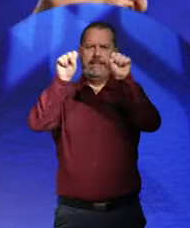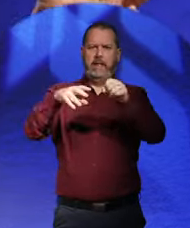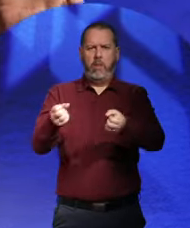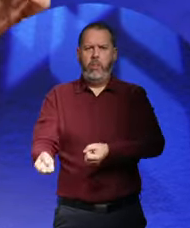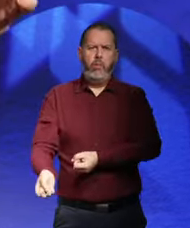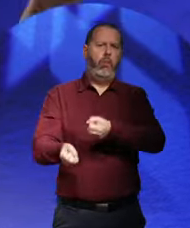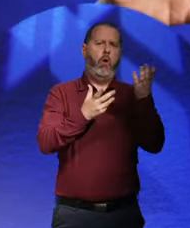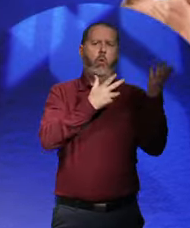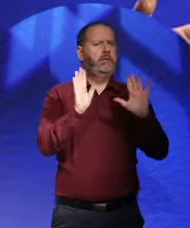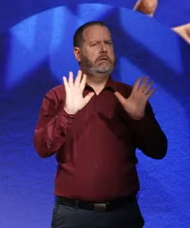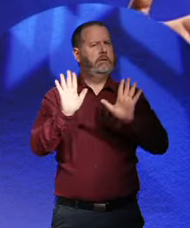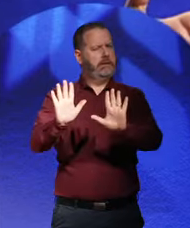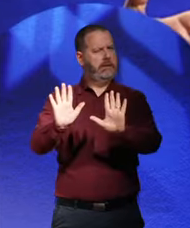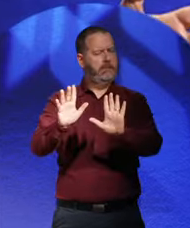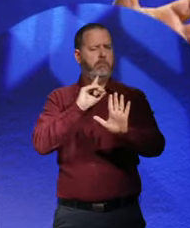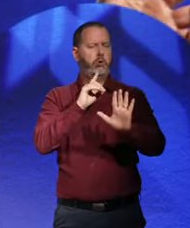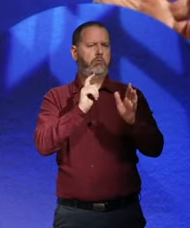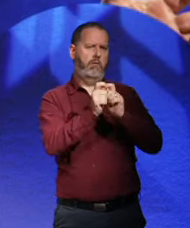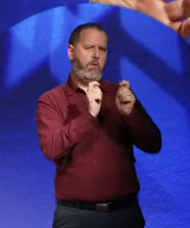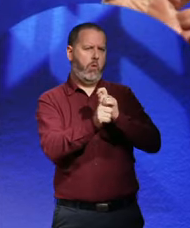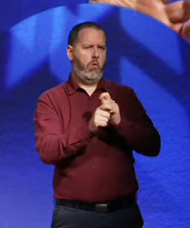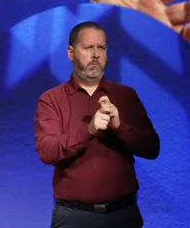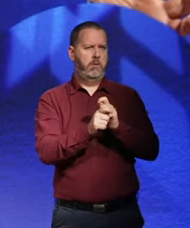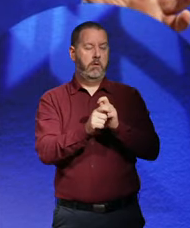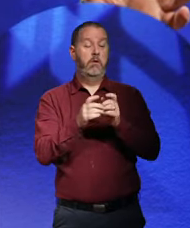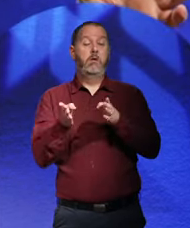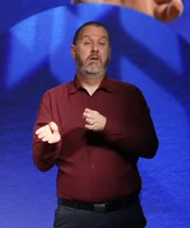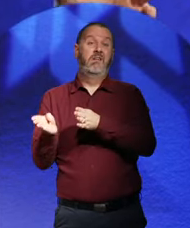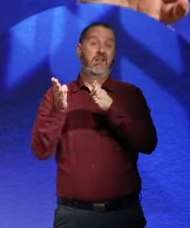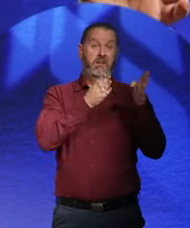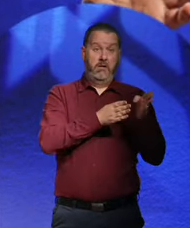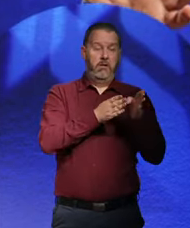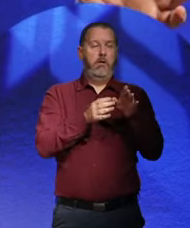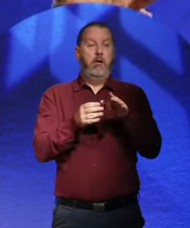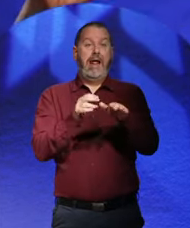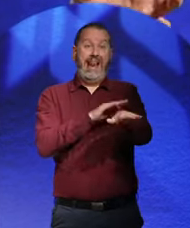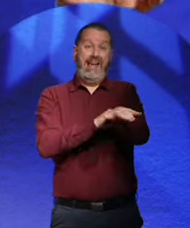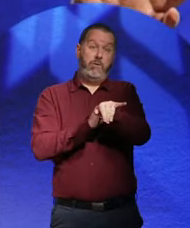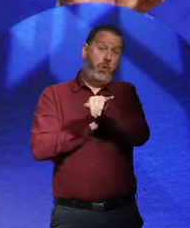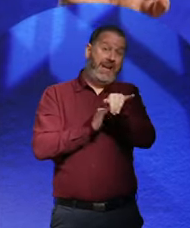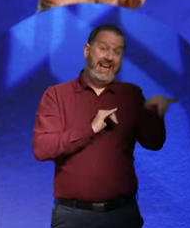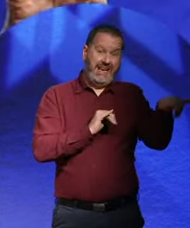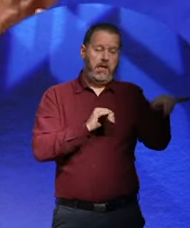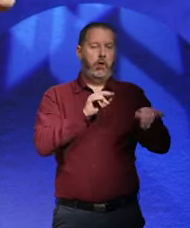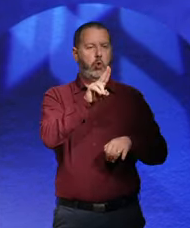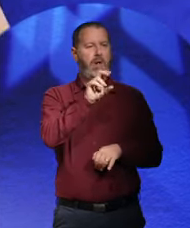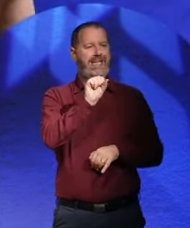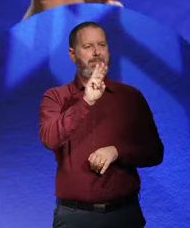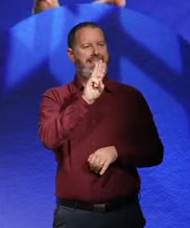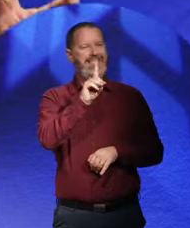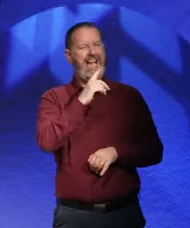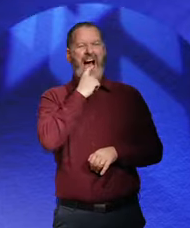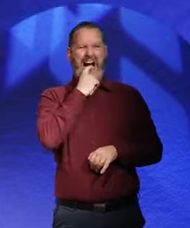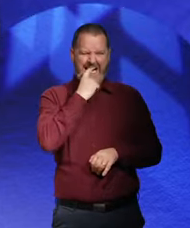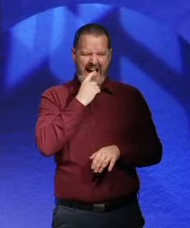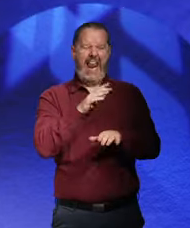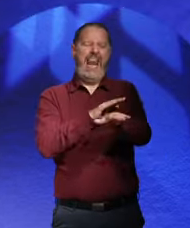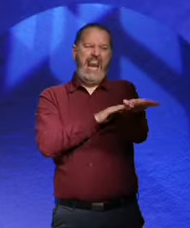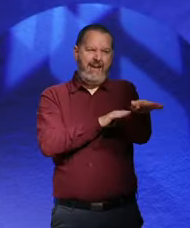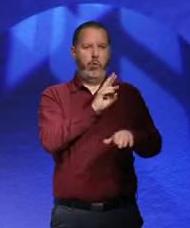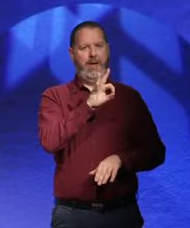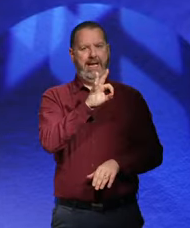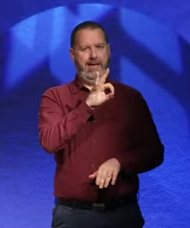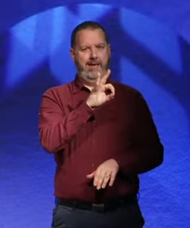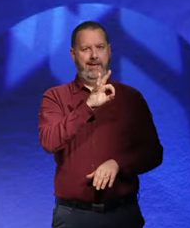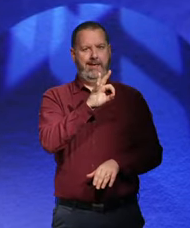had an extreme left-wing group called the United Social Democrats, the USPD. And amongst them were two,